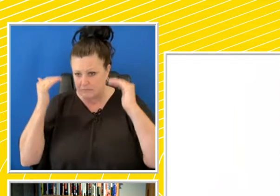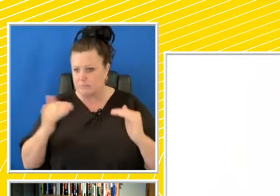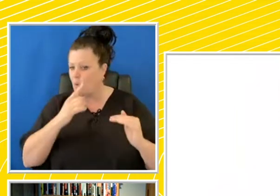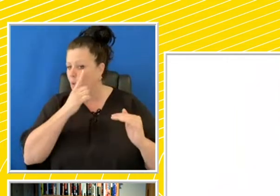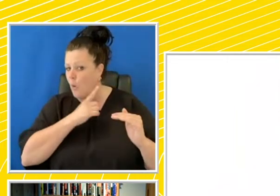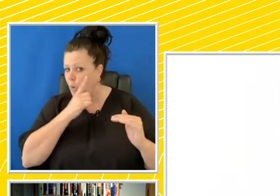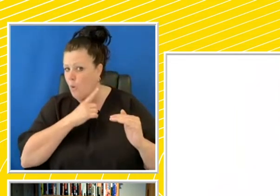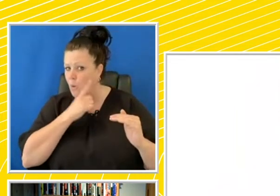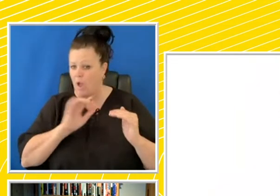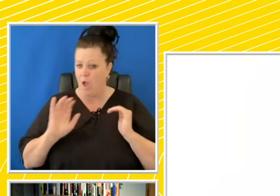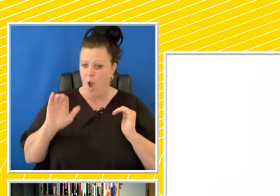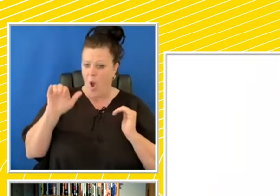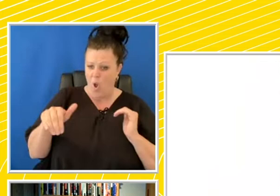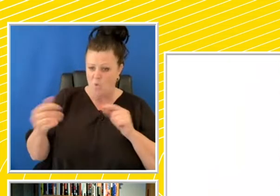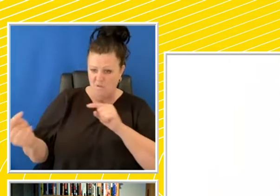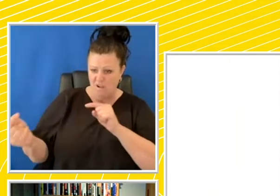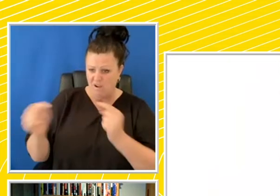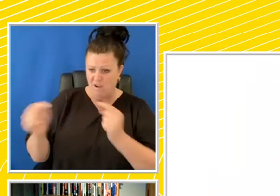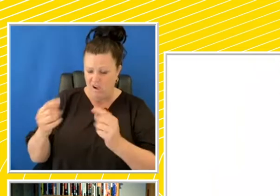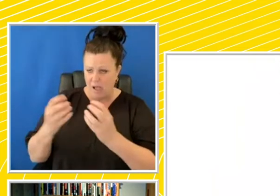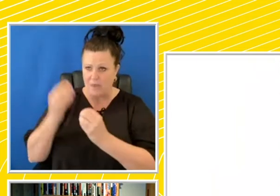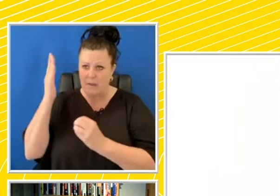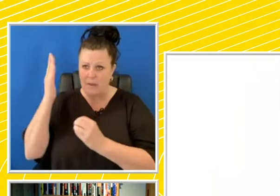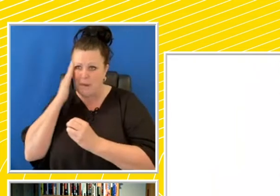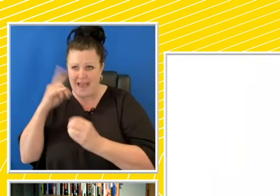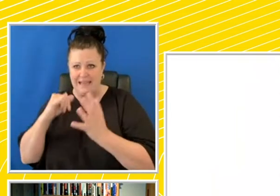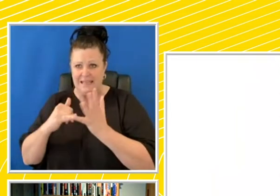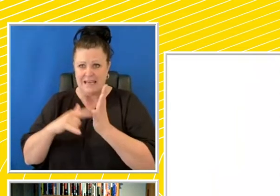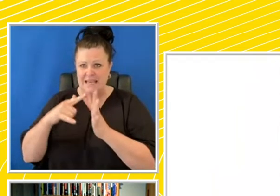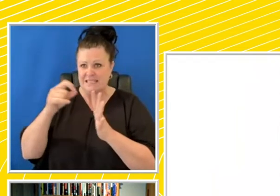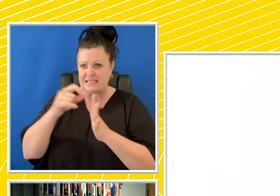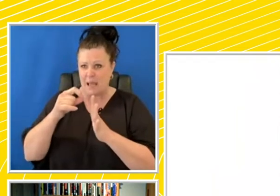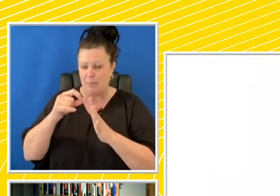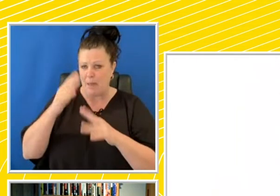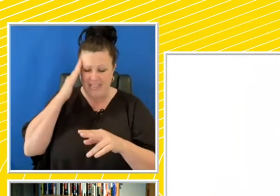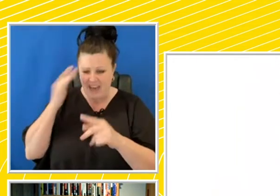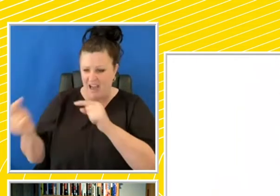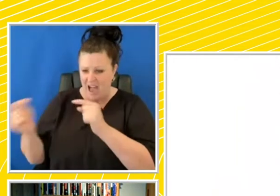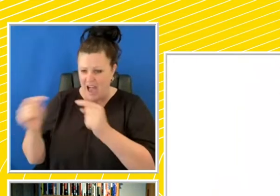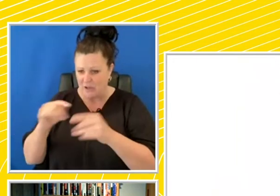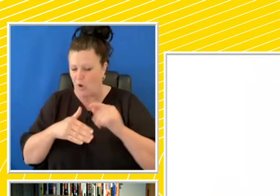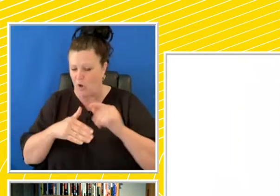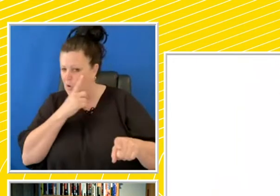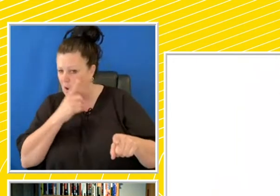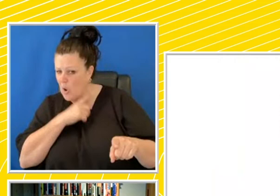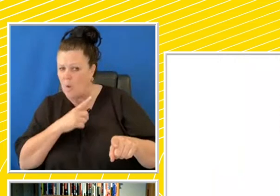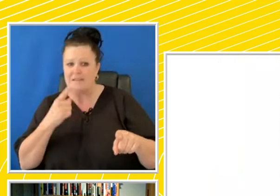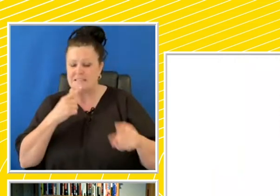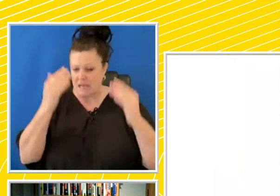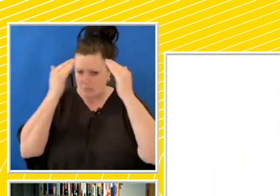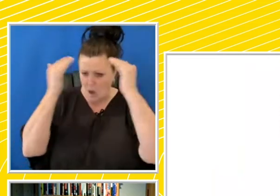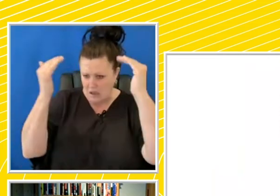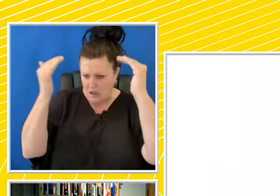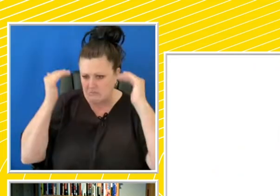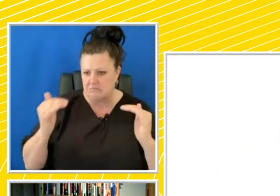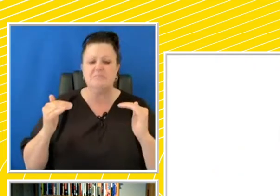His presence at home was creating friction between mother and stepmother. So, you know, the diagnosis, mental deficiency, high imbecile level,